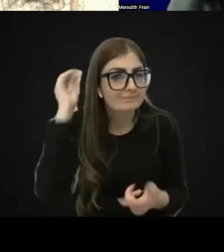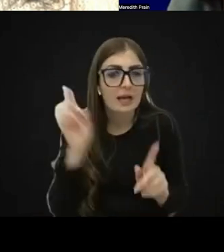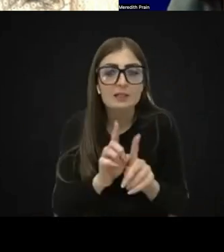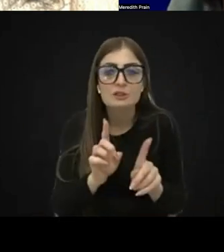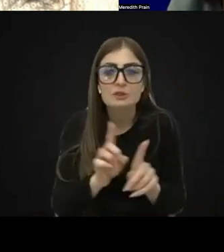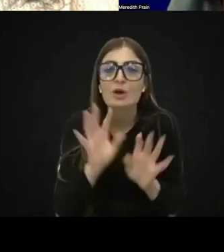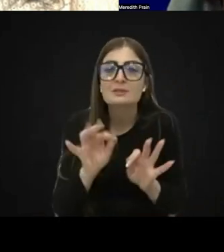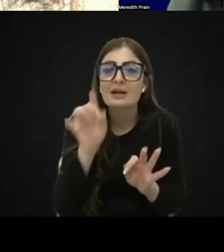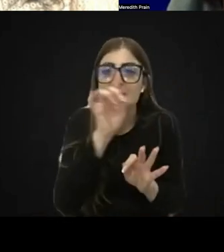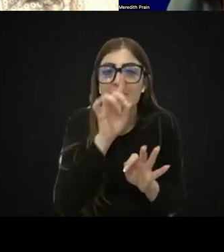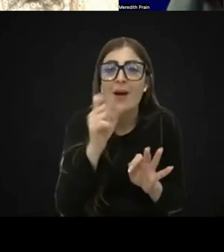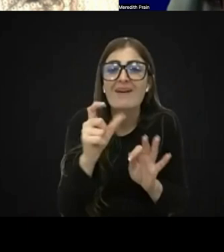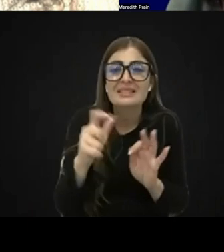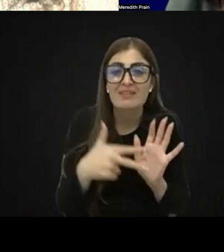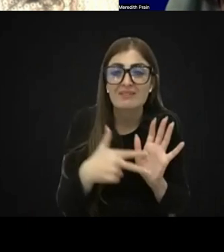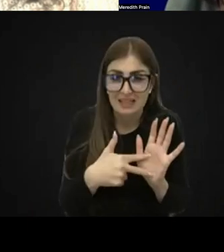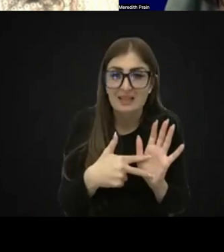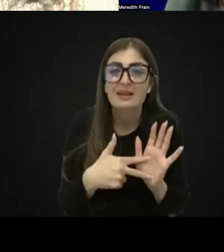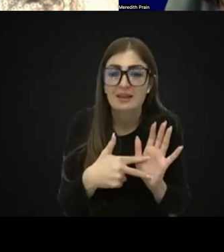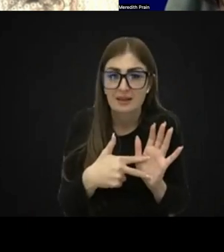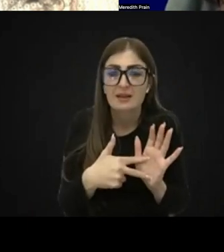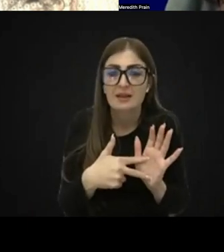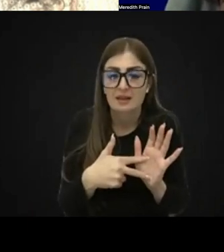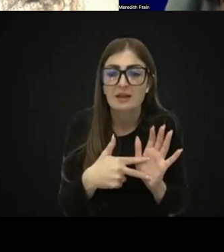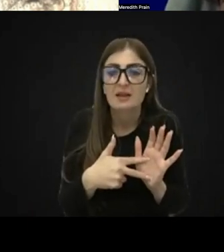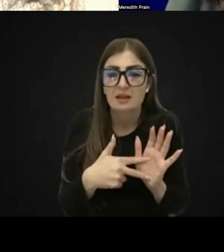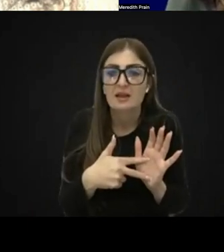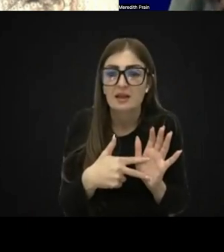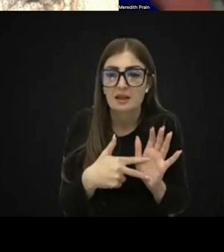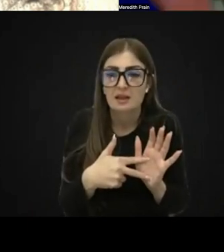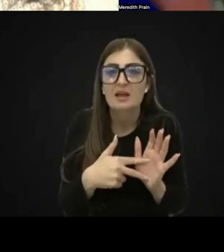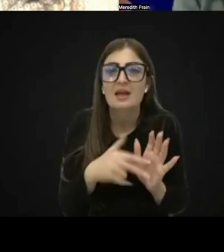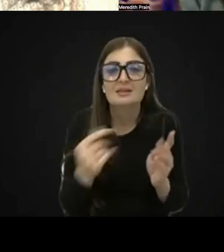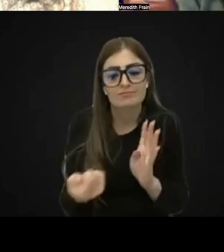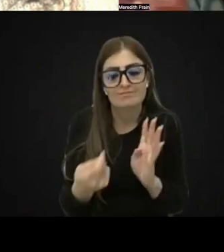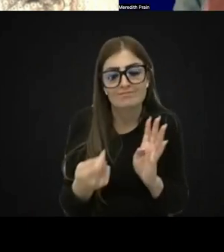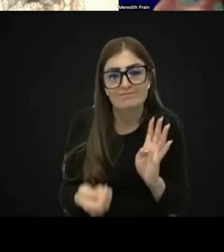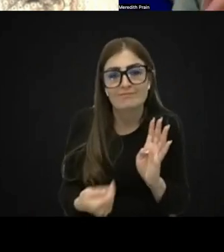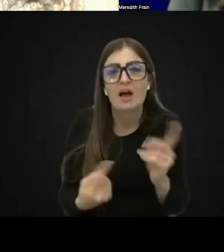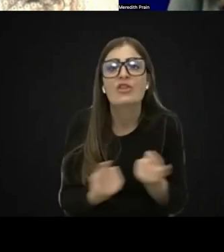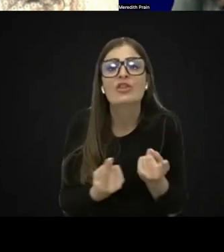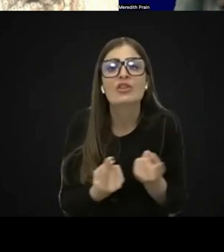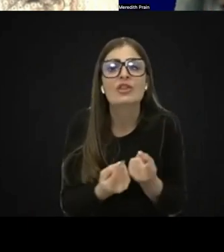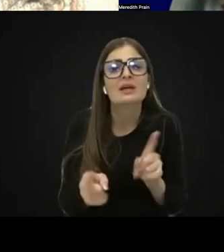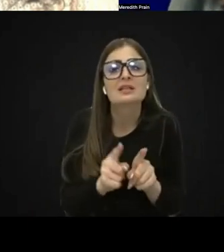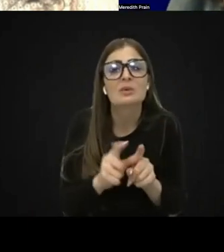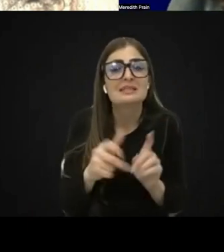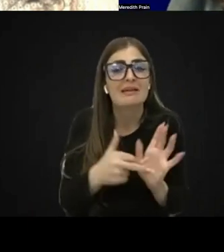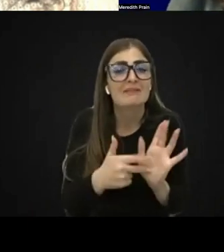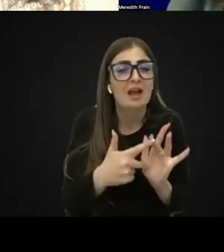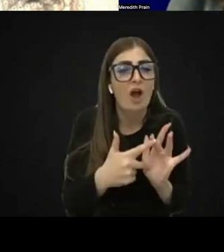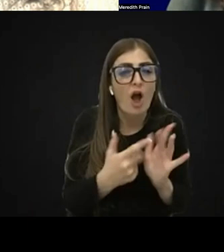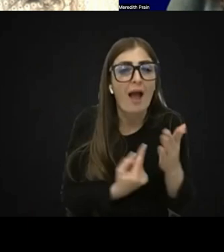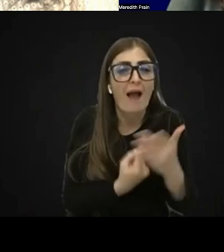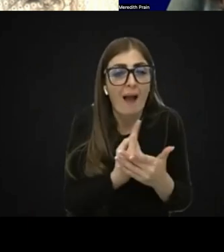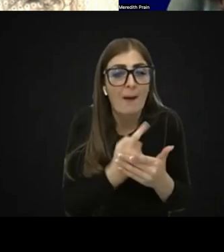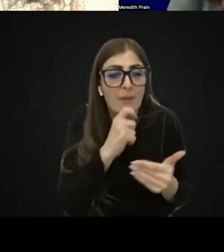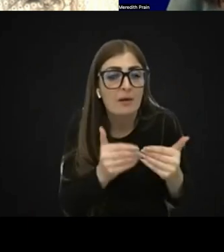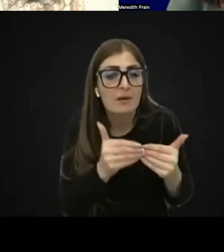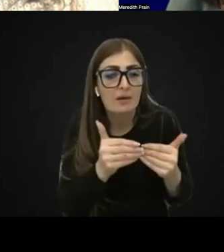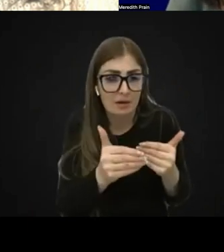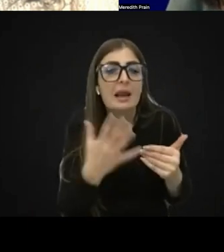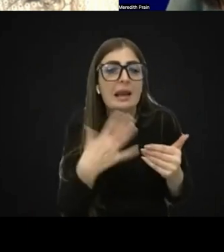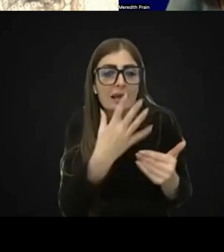people have got CV and some of those factors that we know there's often CVI co-occurring, to